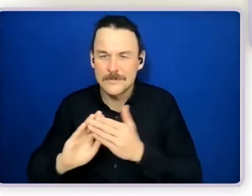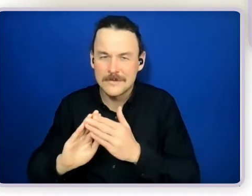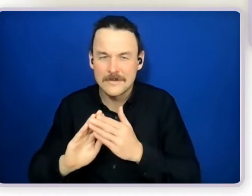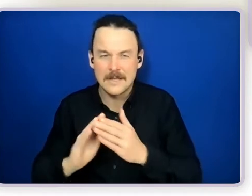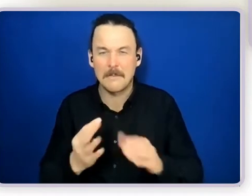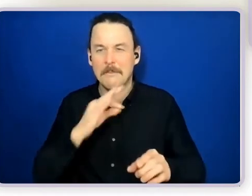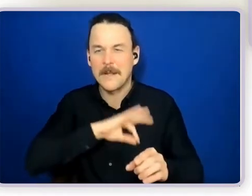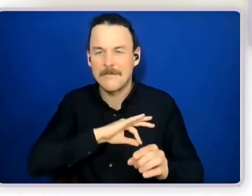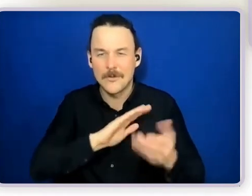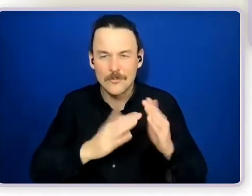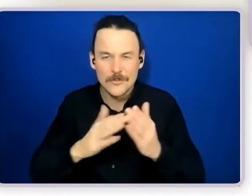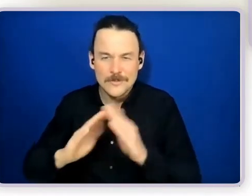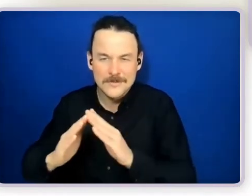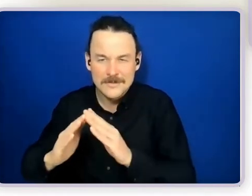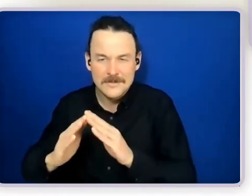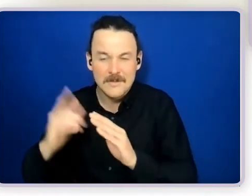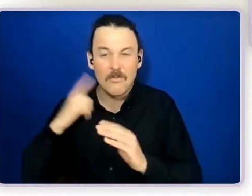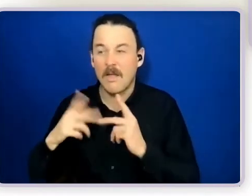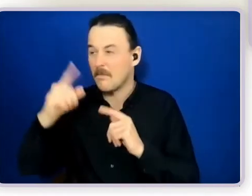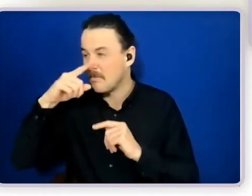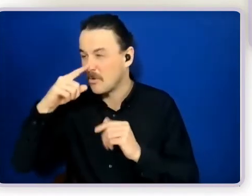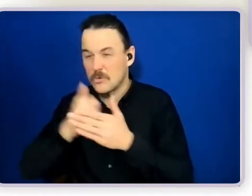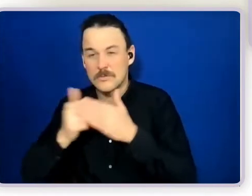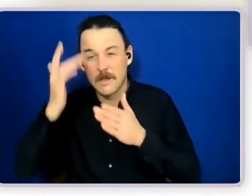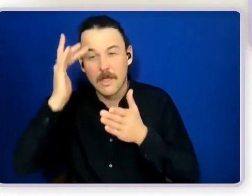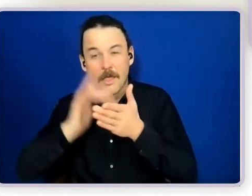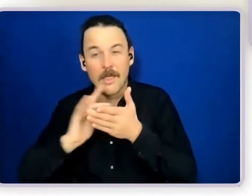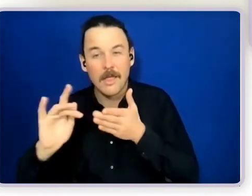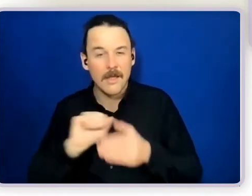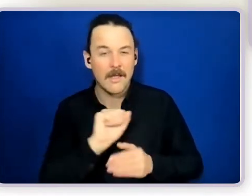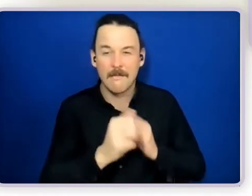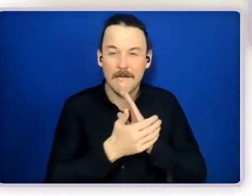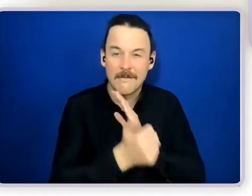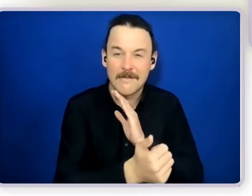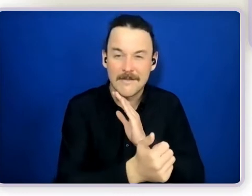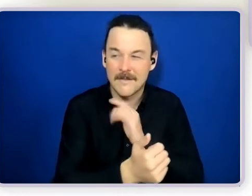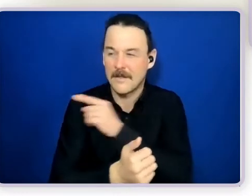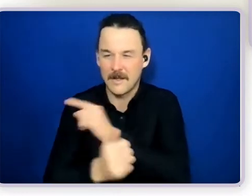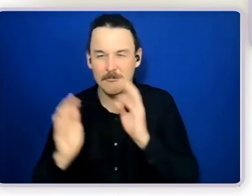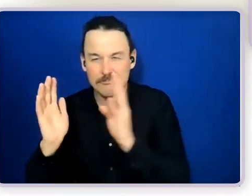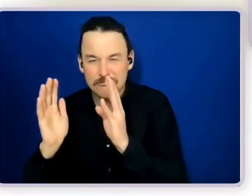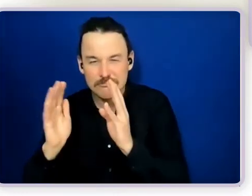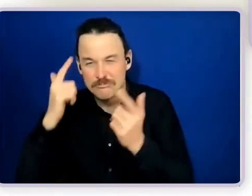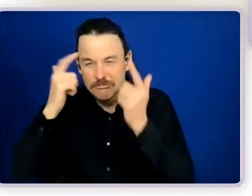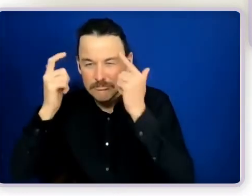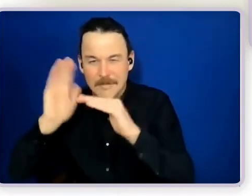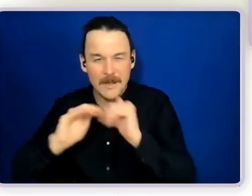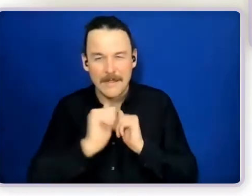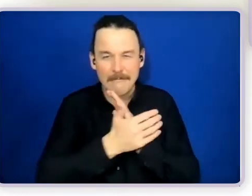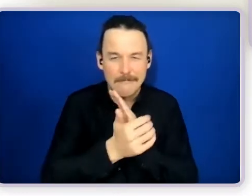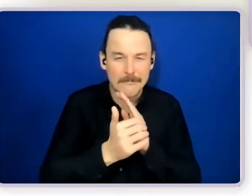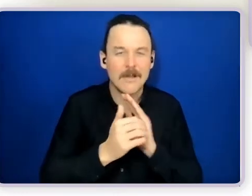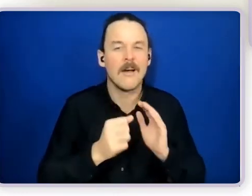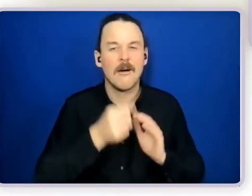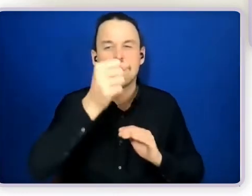and talents. So we thank her for her initial work and then as a succession from